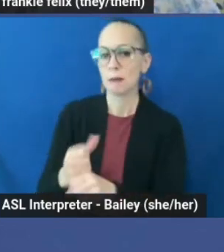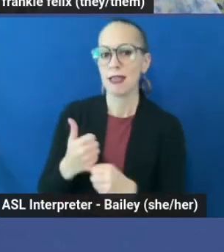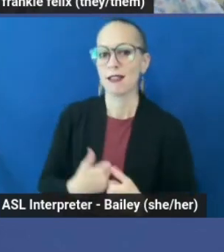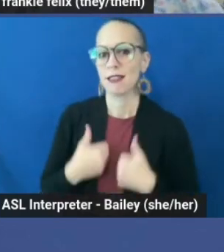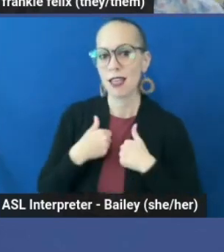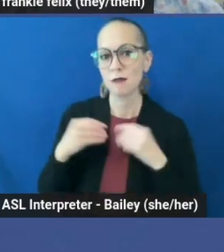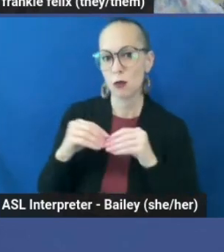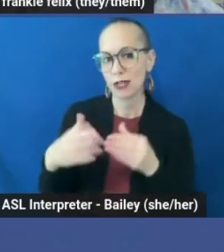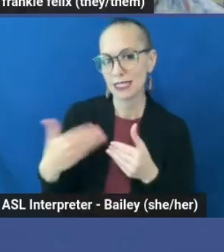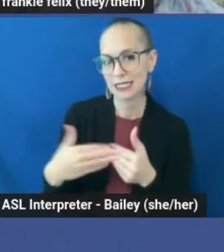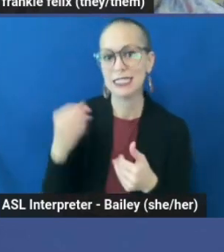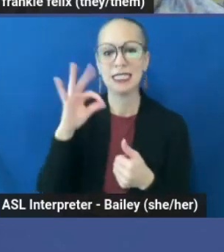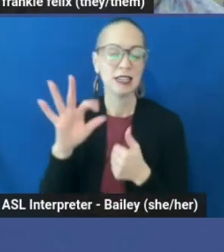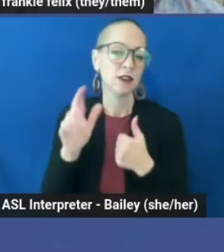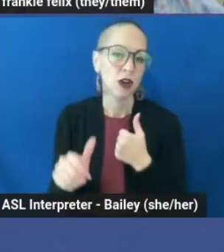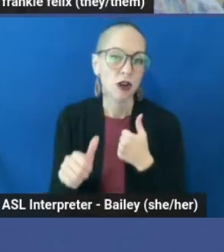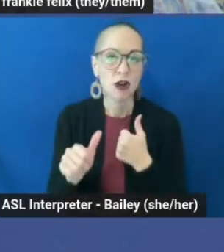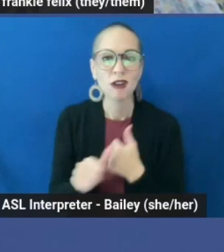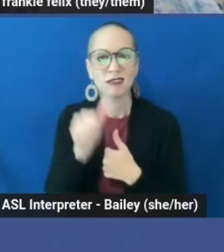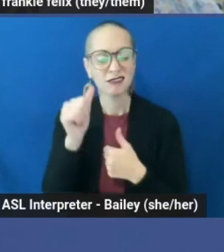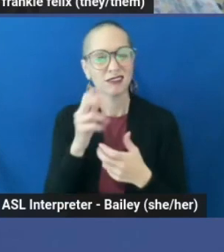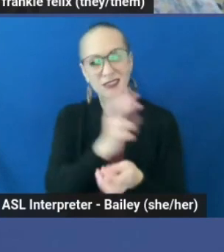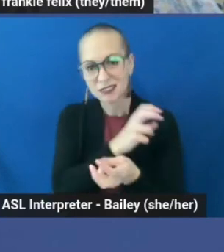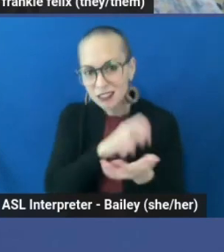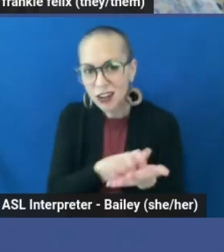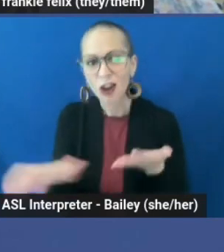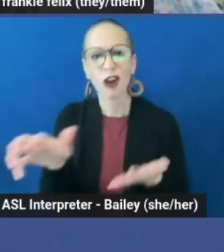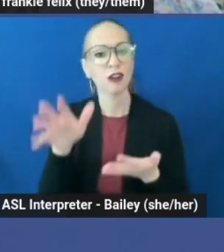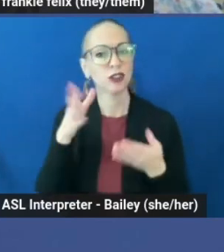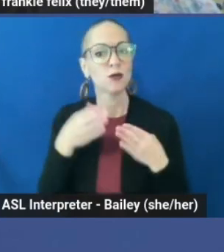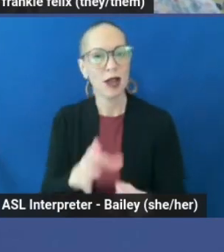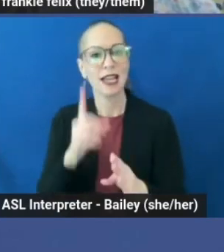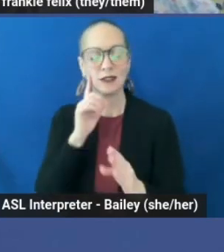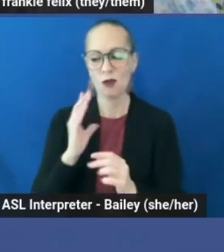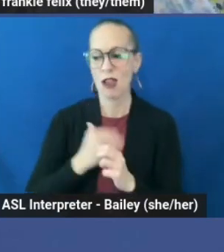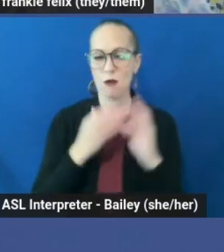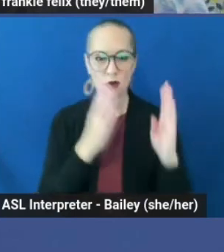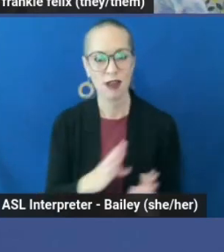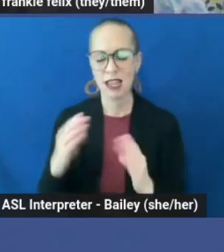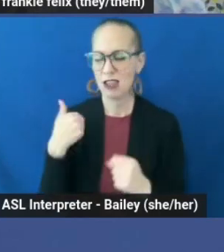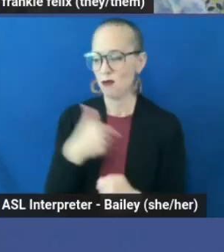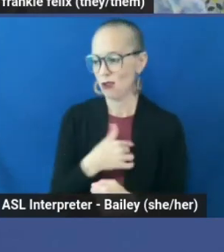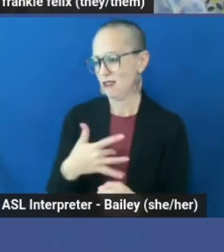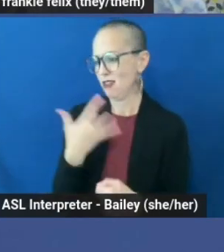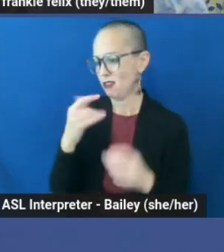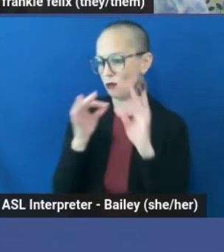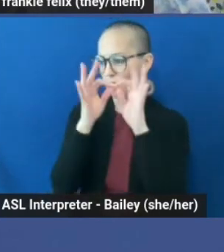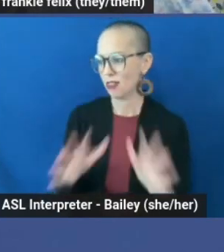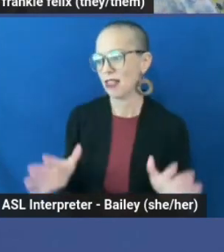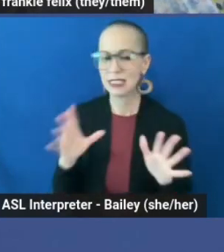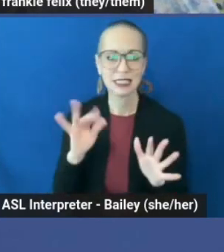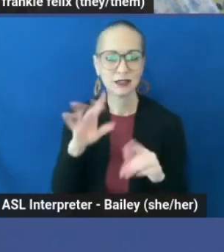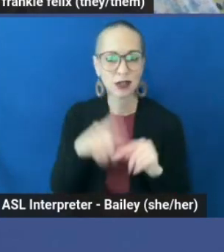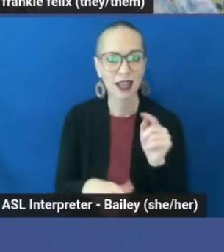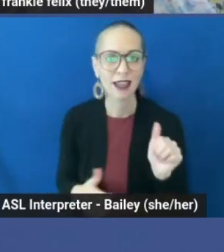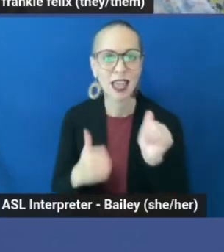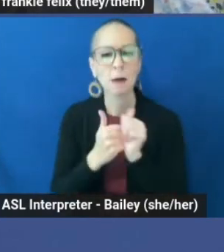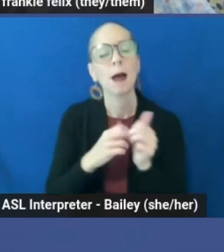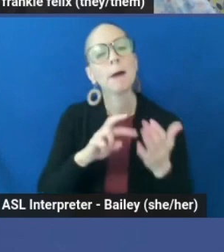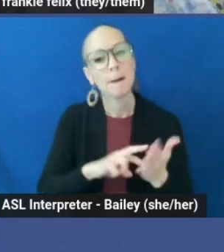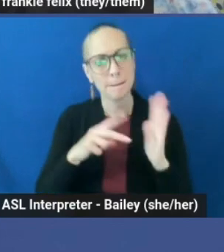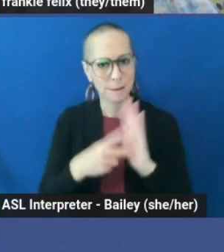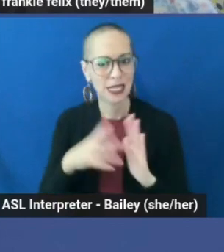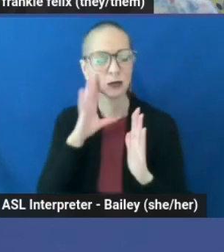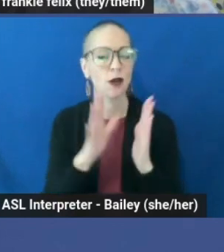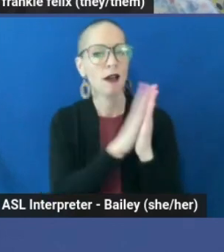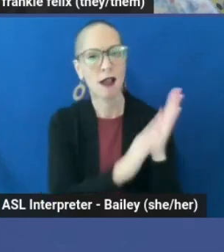set harsh, unrealistic expectations on our organizing and judge ourselves as unworthy if we don't keep up, we'll find ourselves replicating